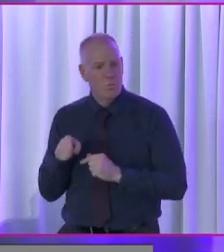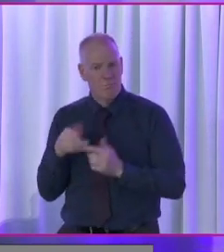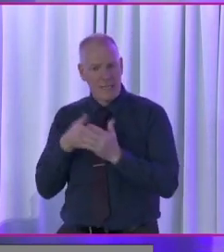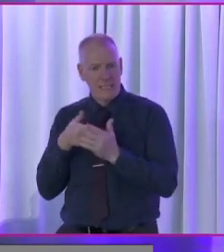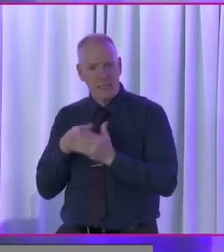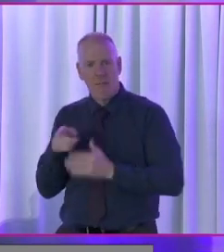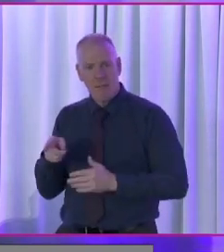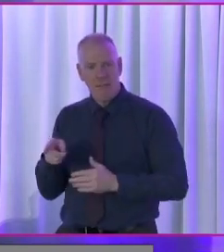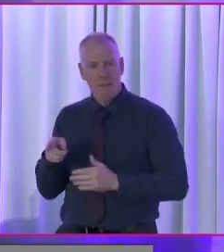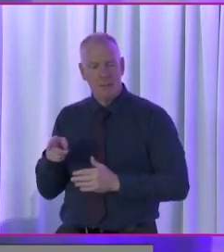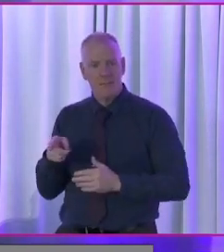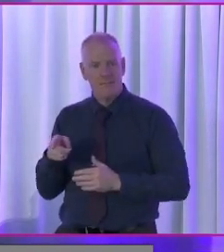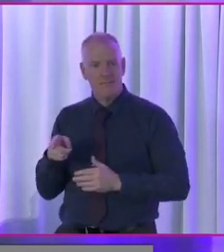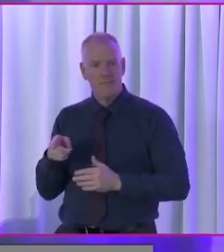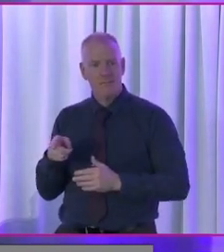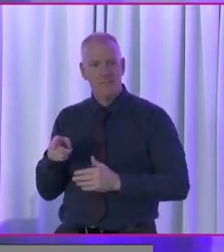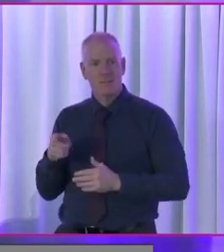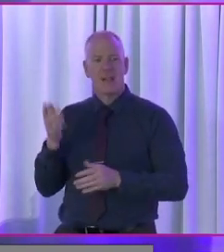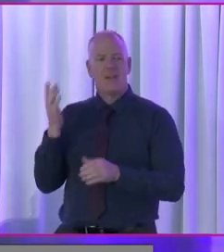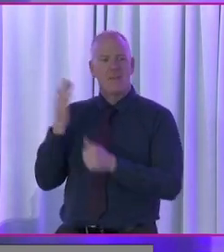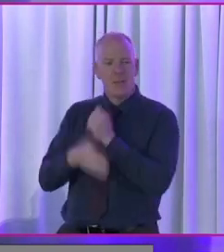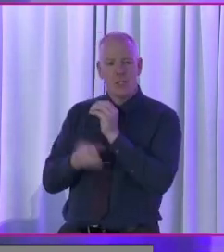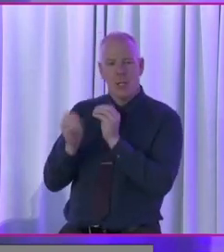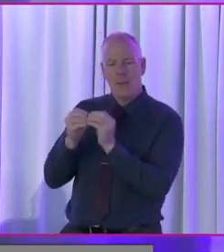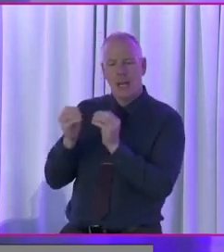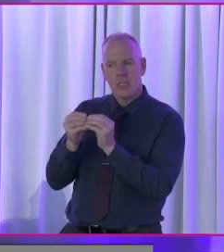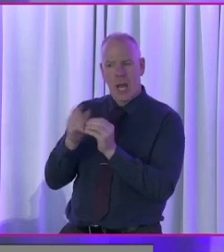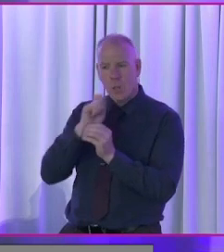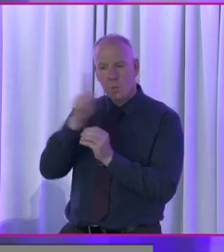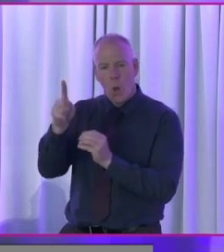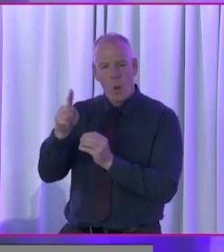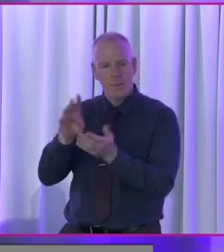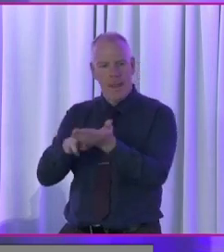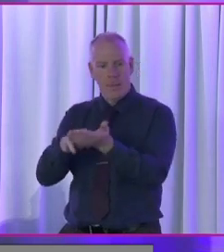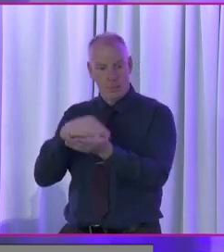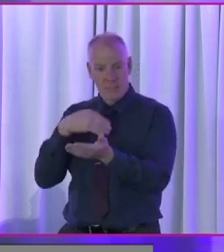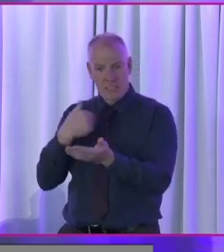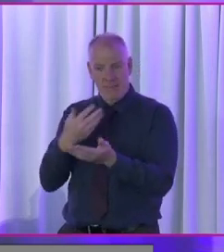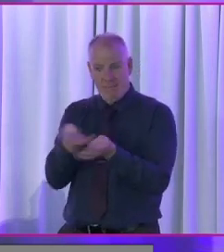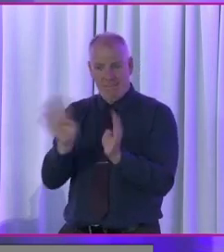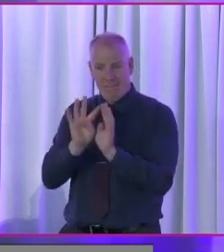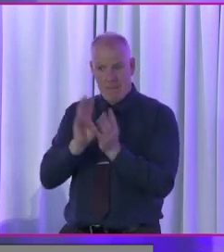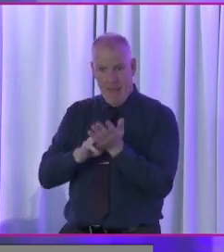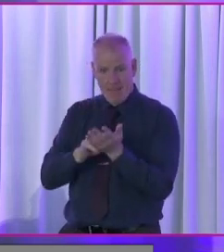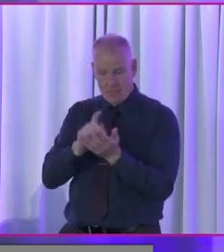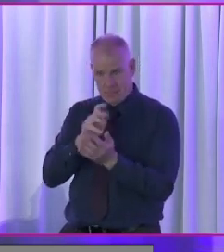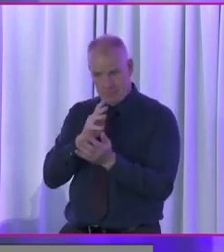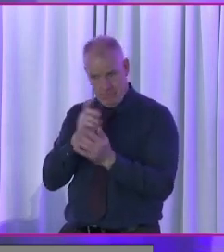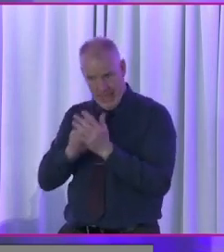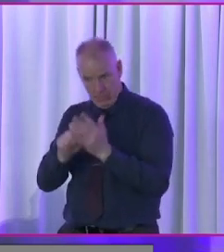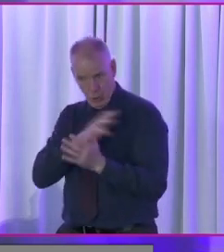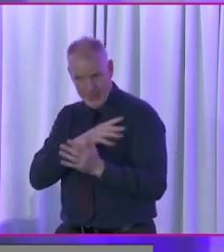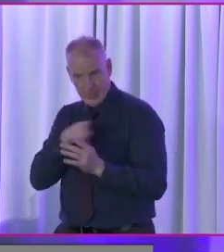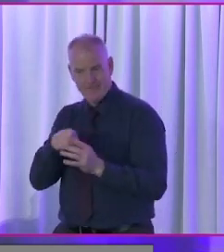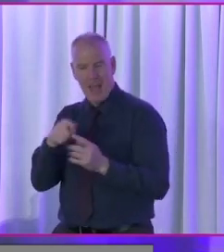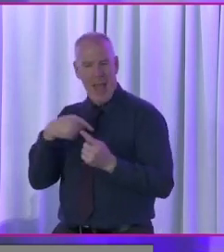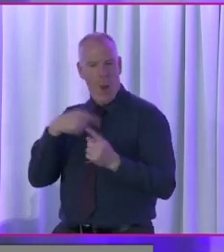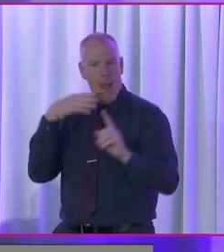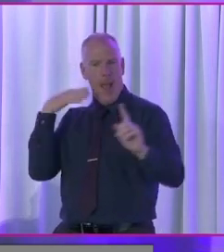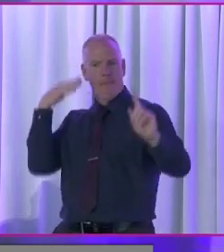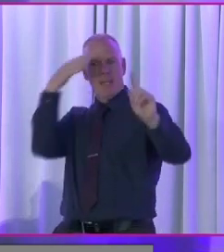And I have suggested to the Electoral Commission members that our ambition